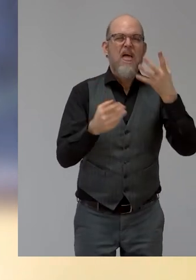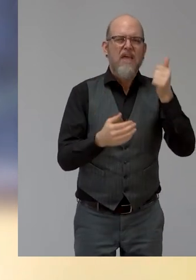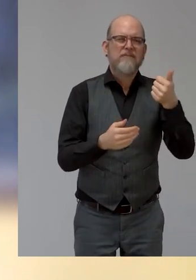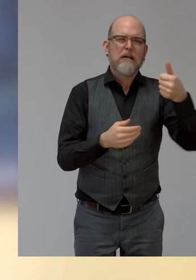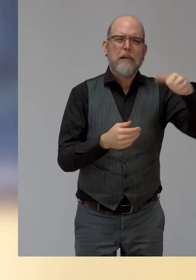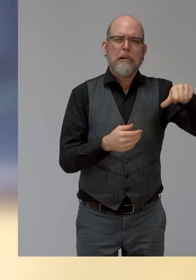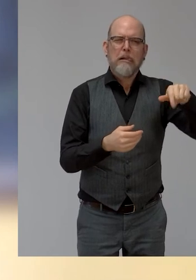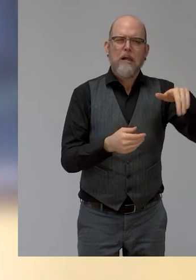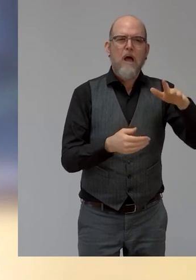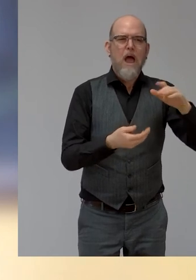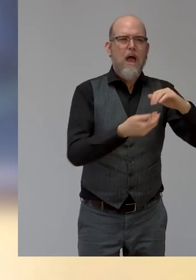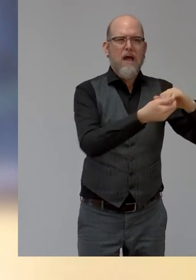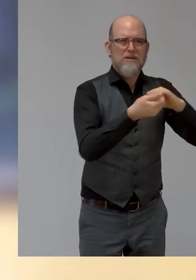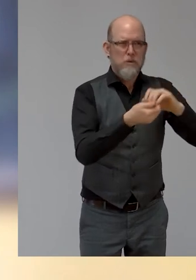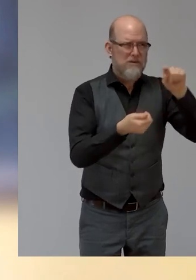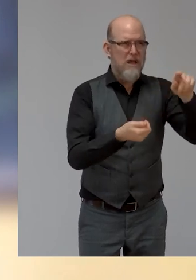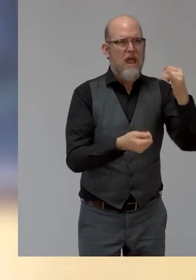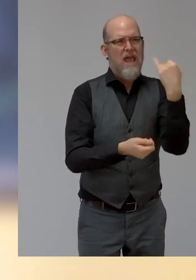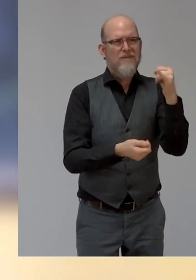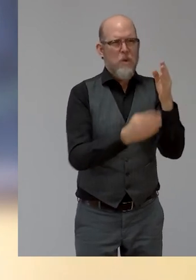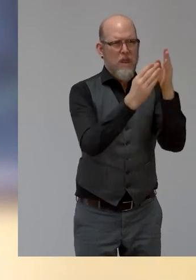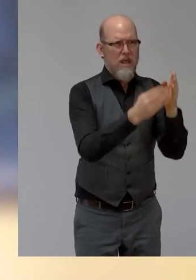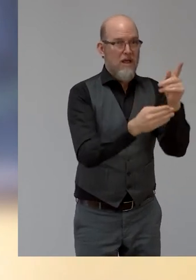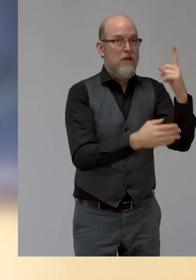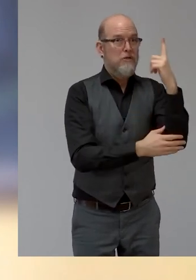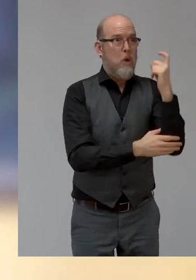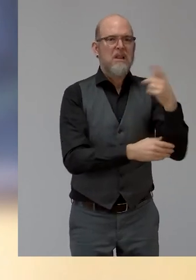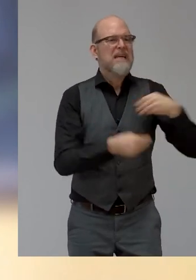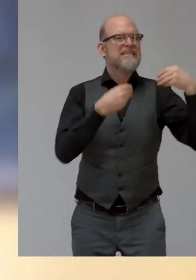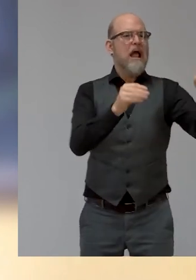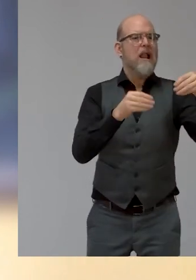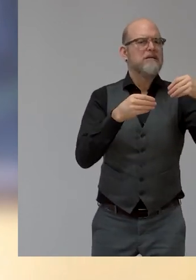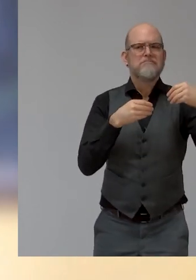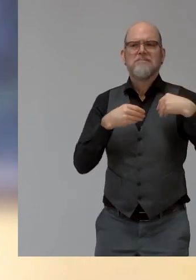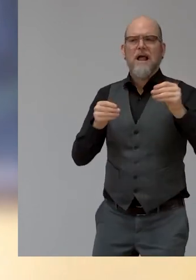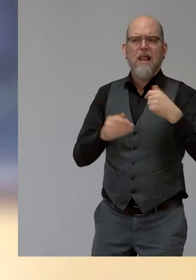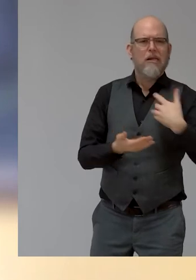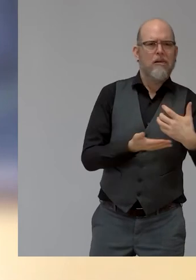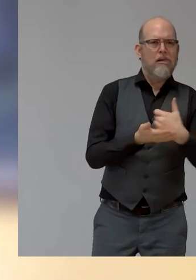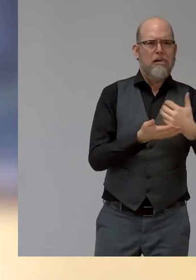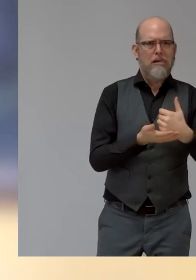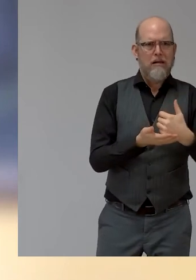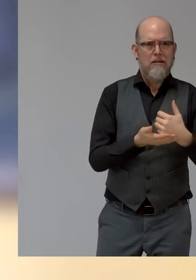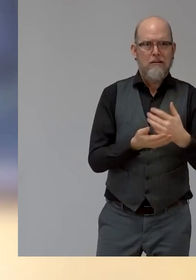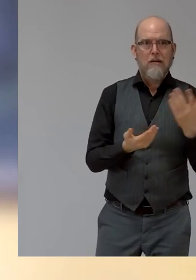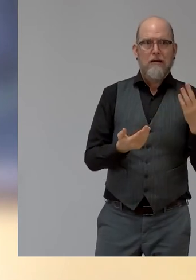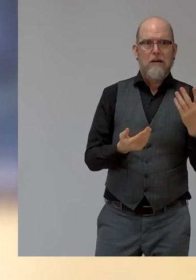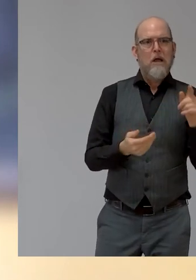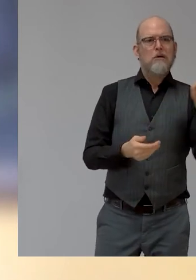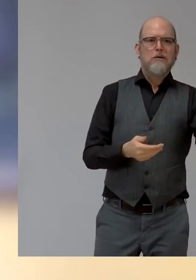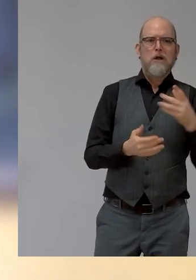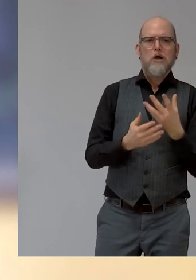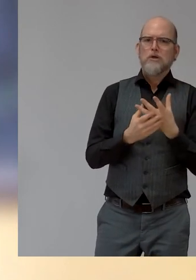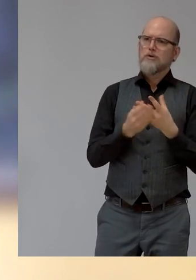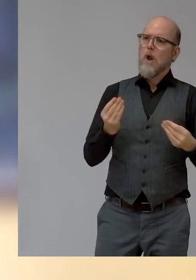started selling it like a do-it-yourself DIY solution for prosthetics. And prosthetics is